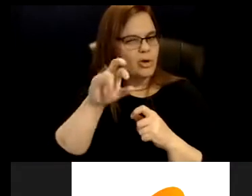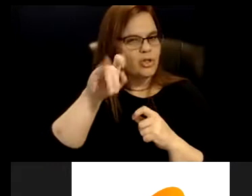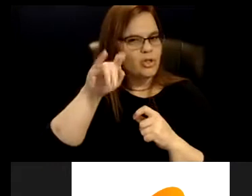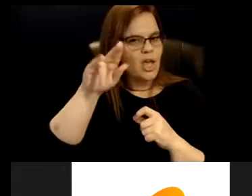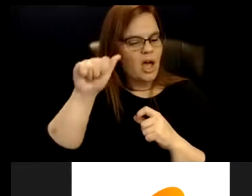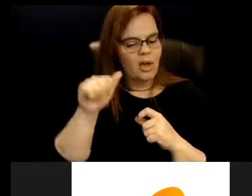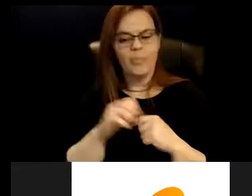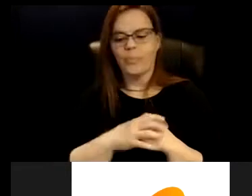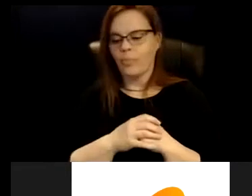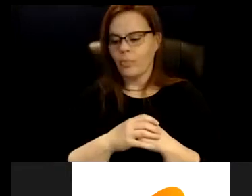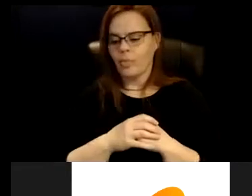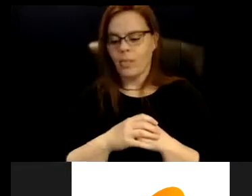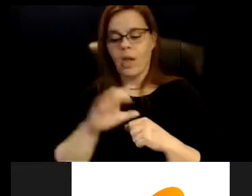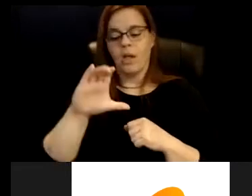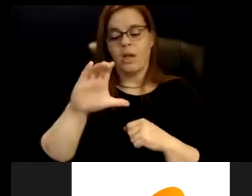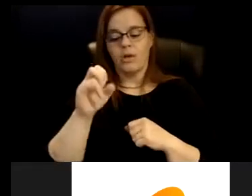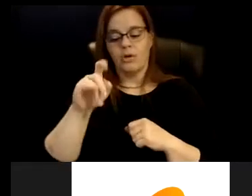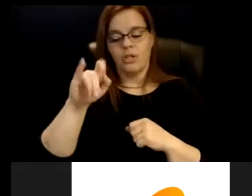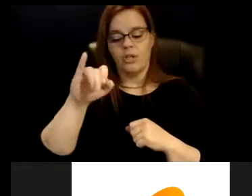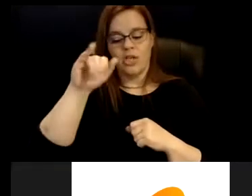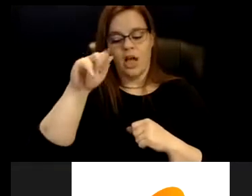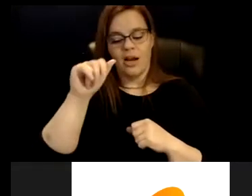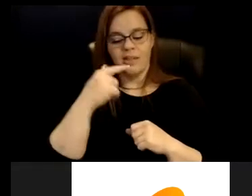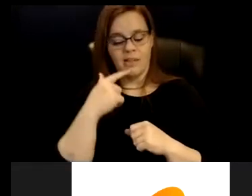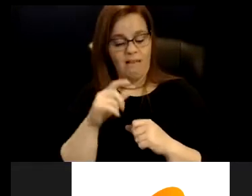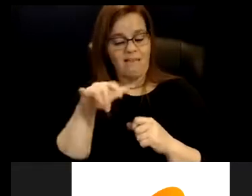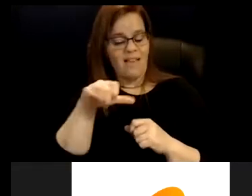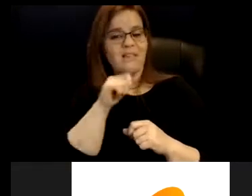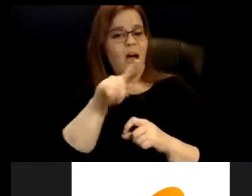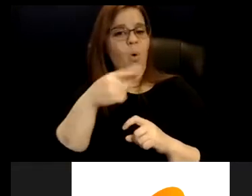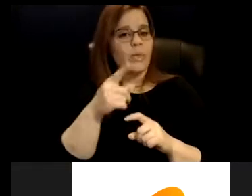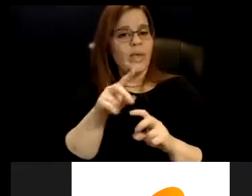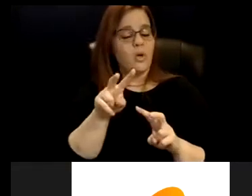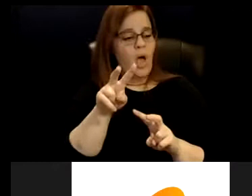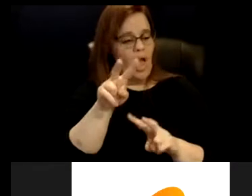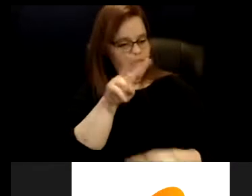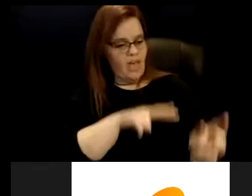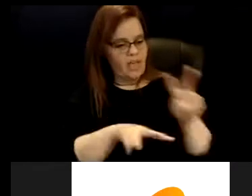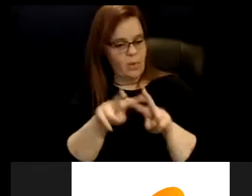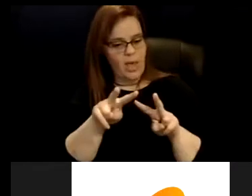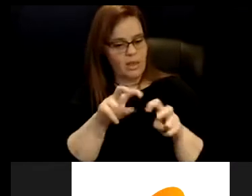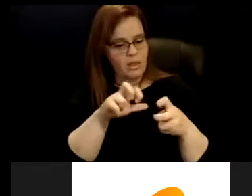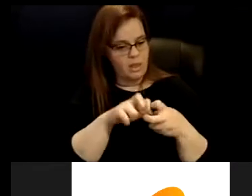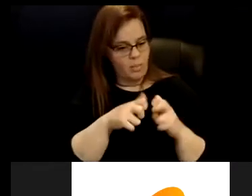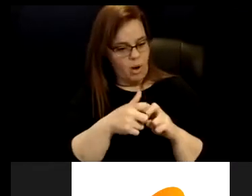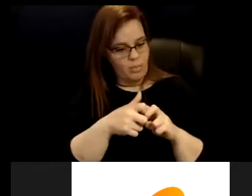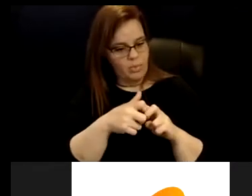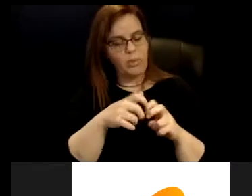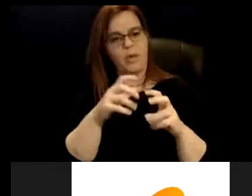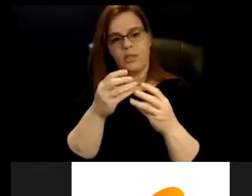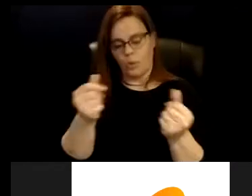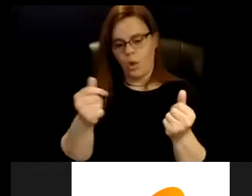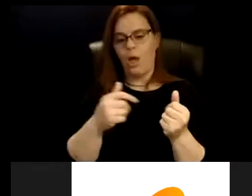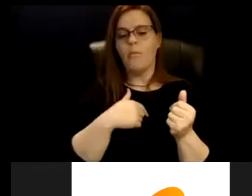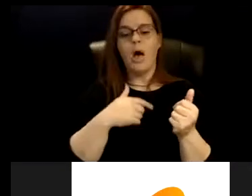And like I said, not only to evaluate the solution, identify the problem, but also oversee lead and